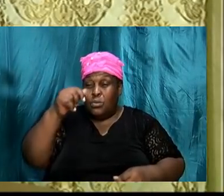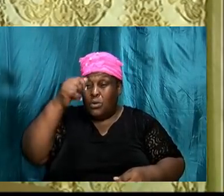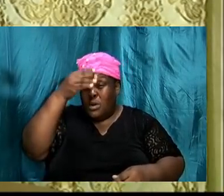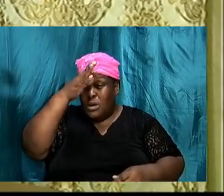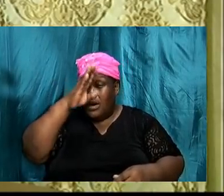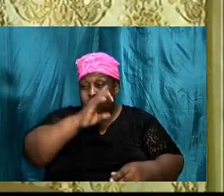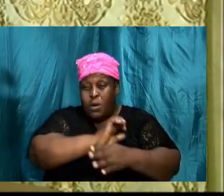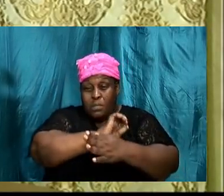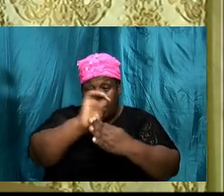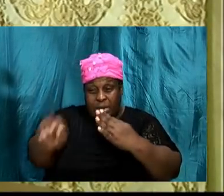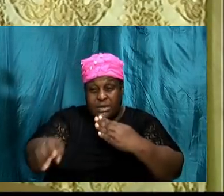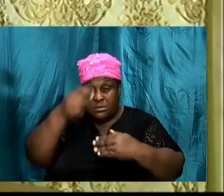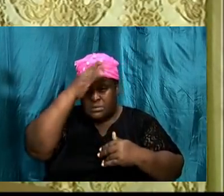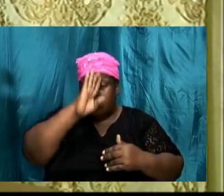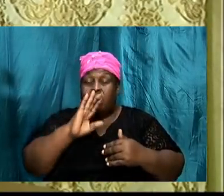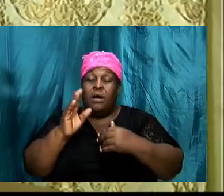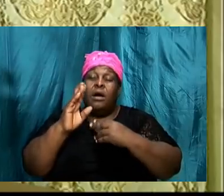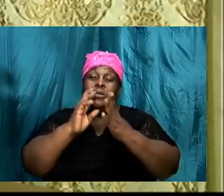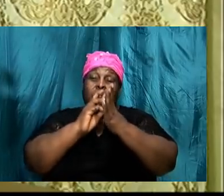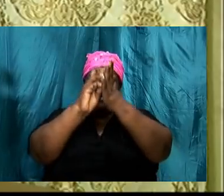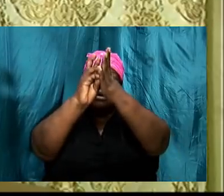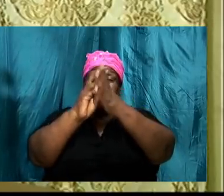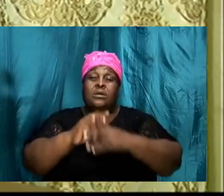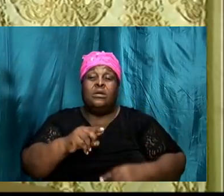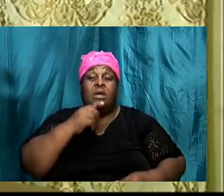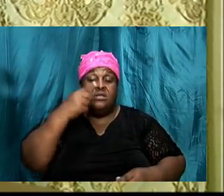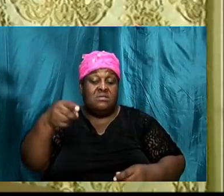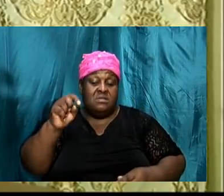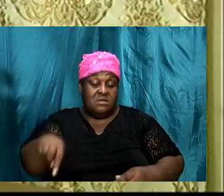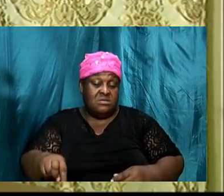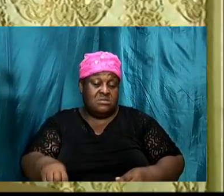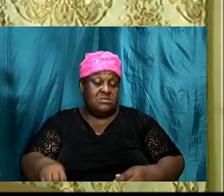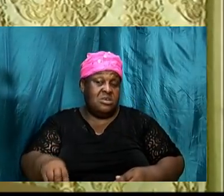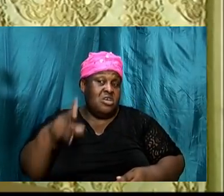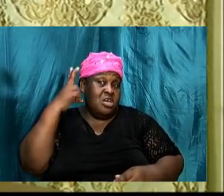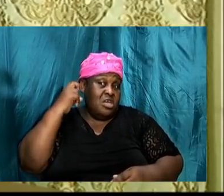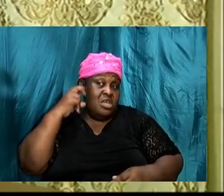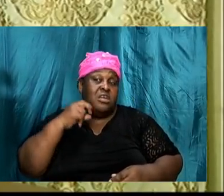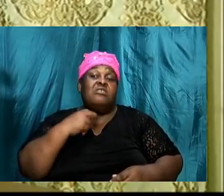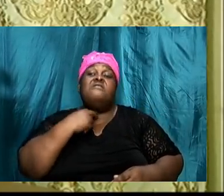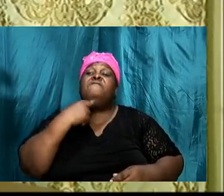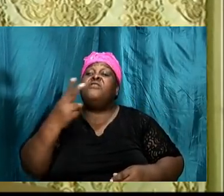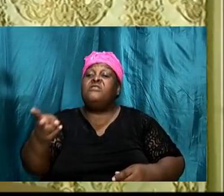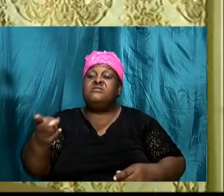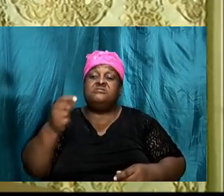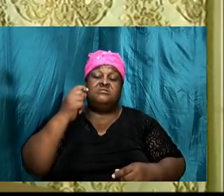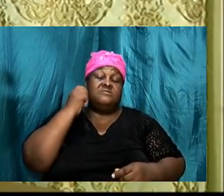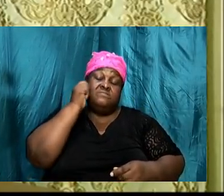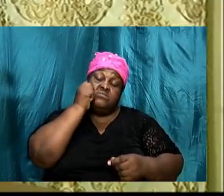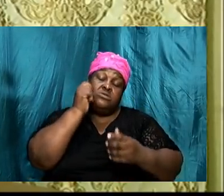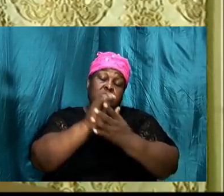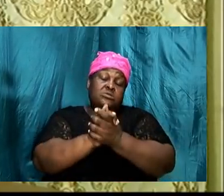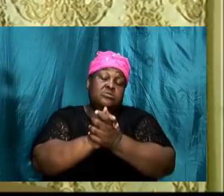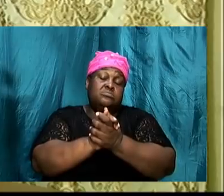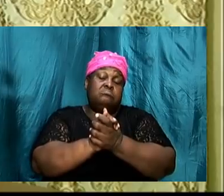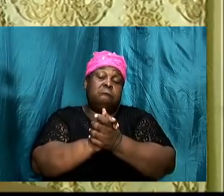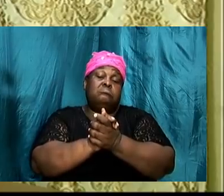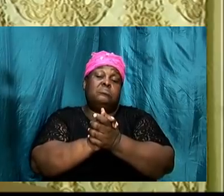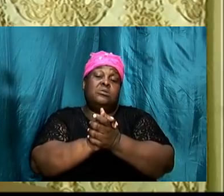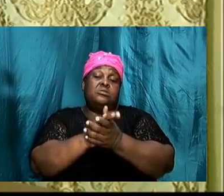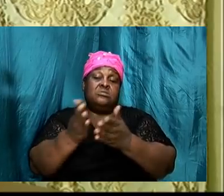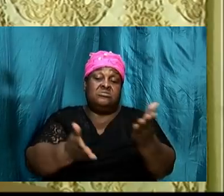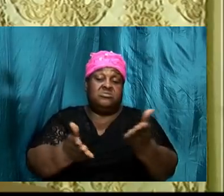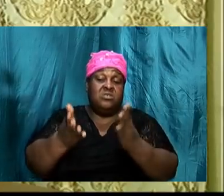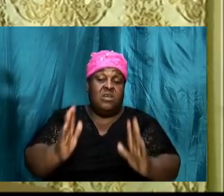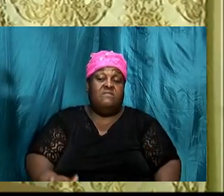you know, he took, he harkened unto the voice of his wife and took his wife's servant for a